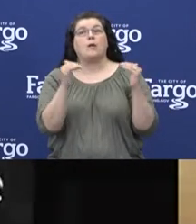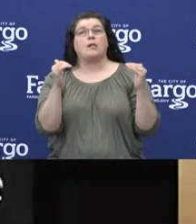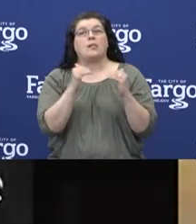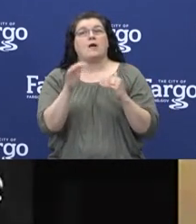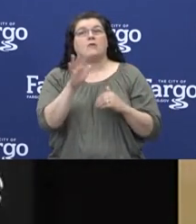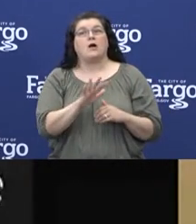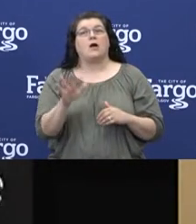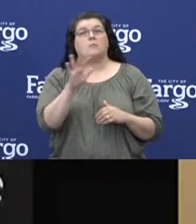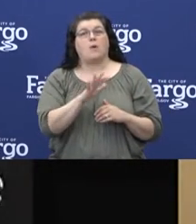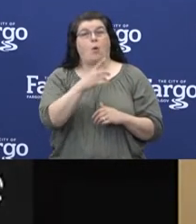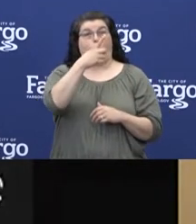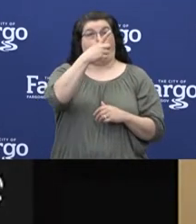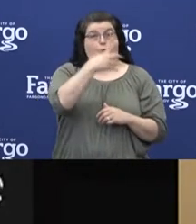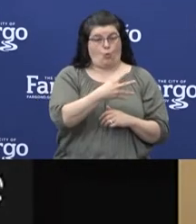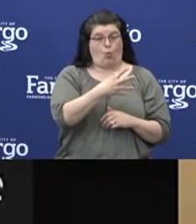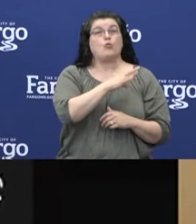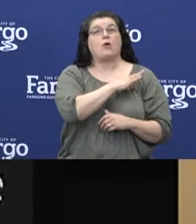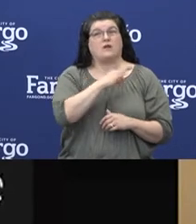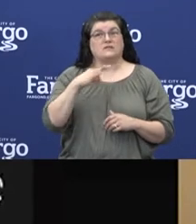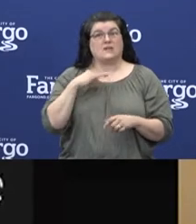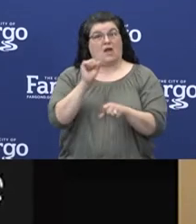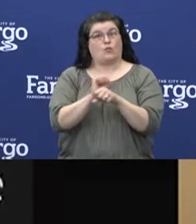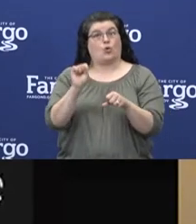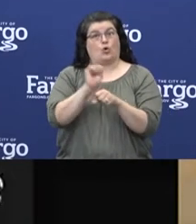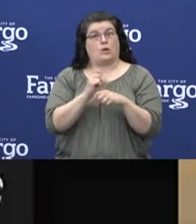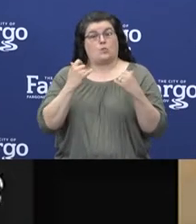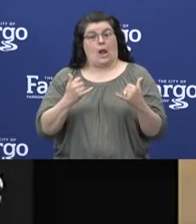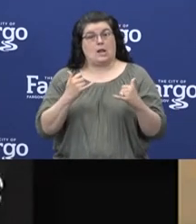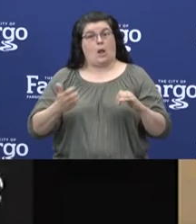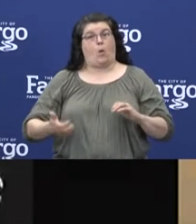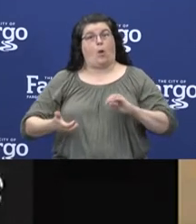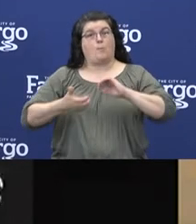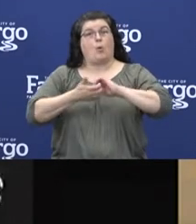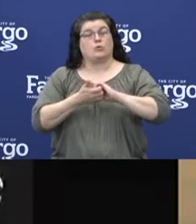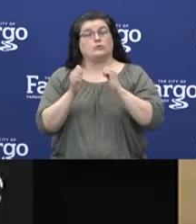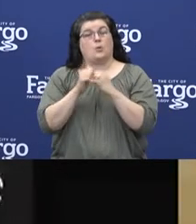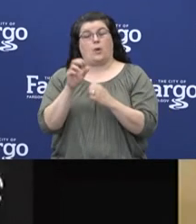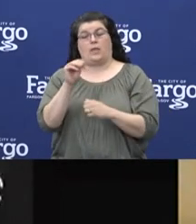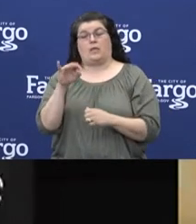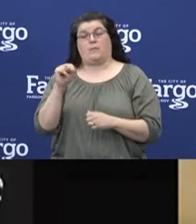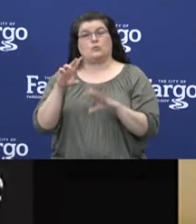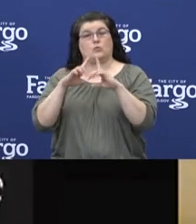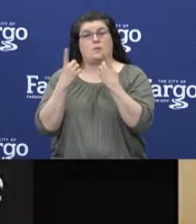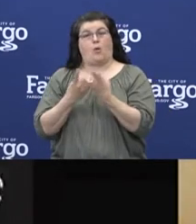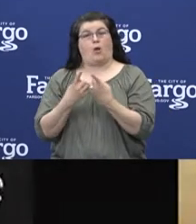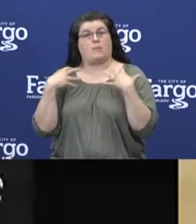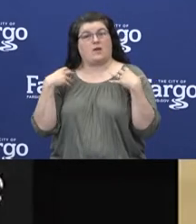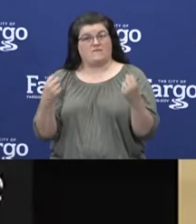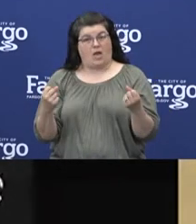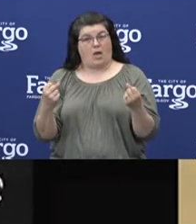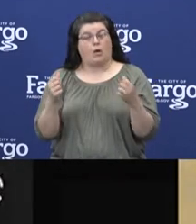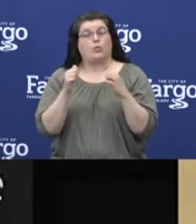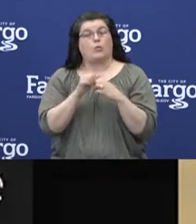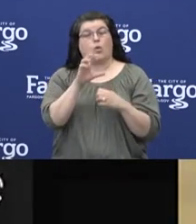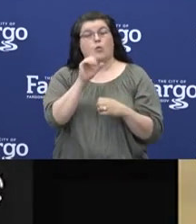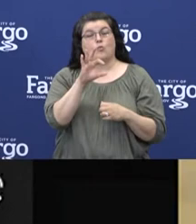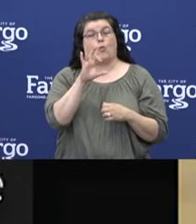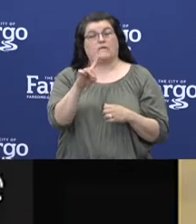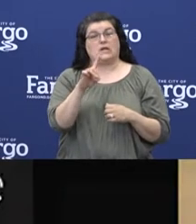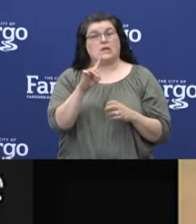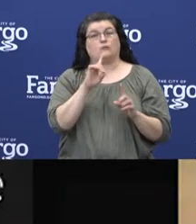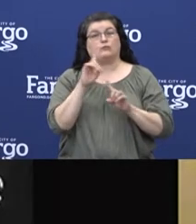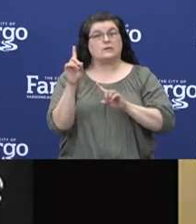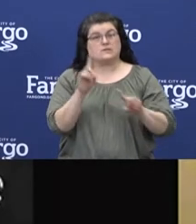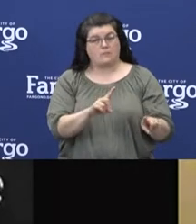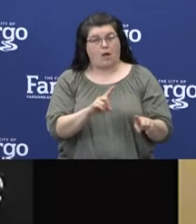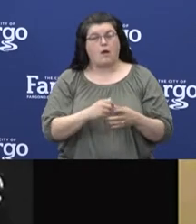about a quarter of our staff working in partnership with the Minnesota Department of Health on our COVID response. We were working